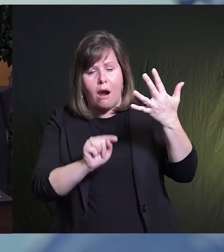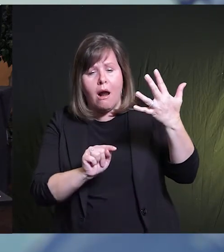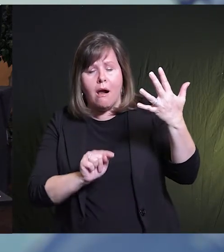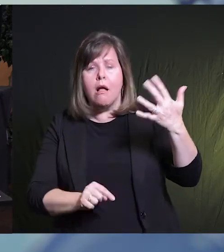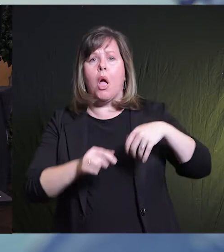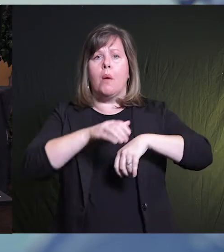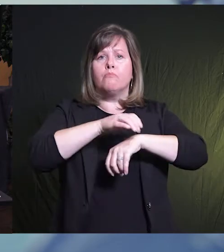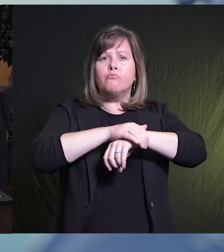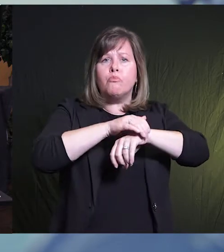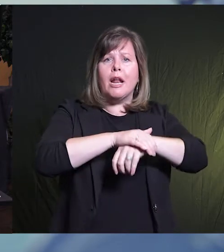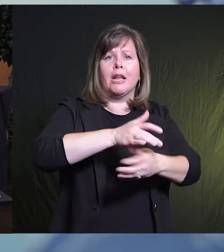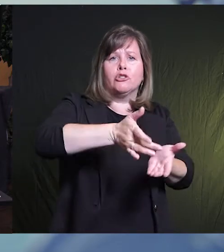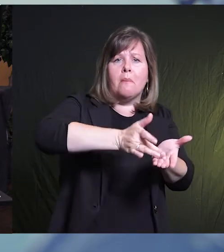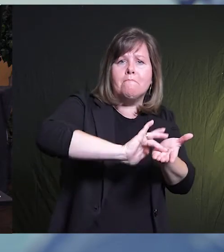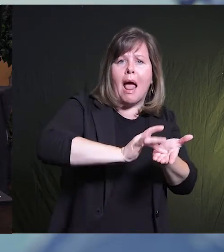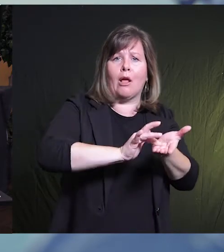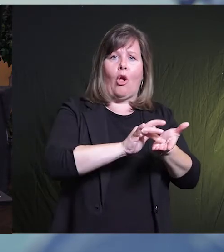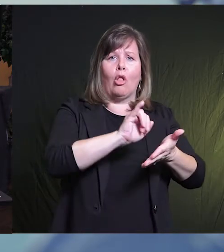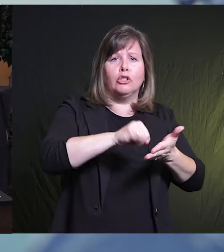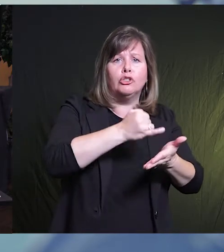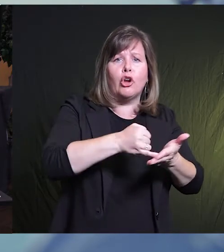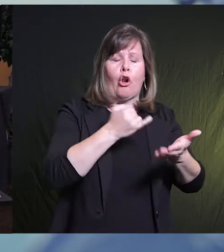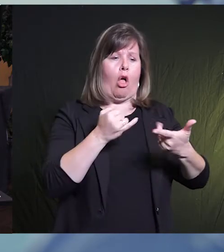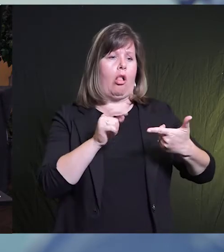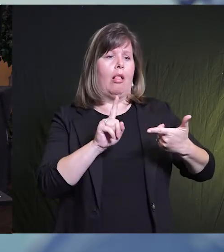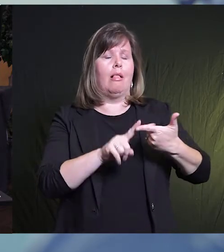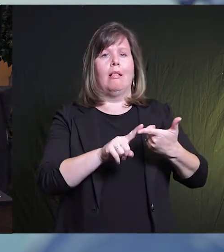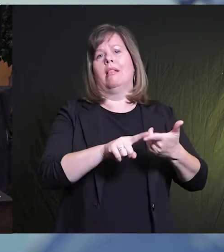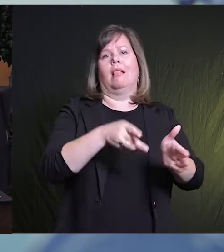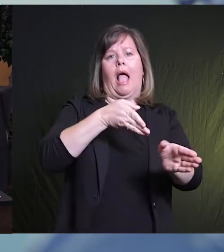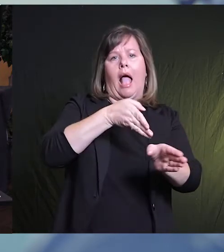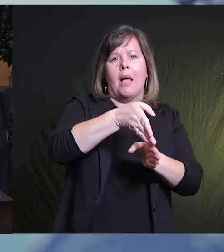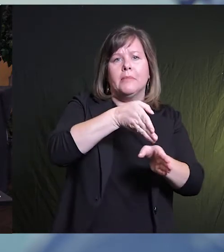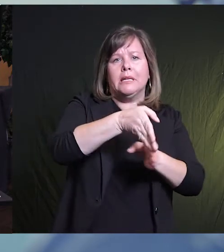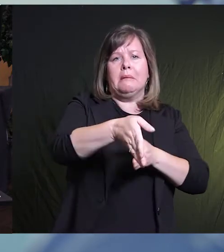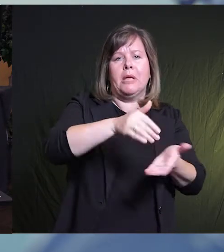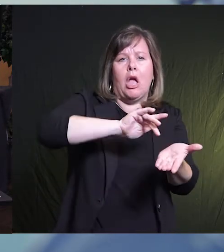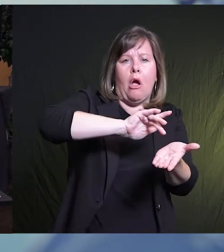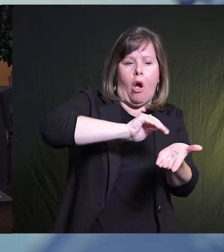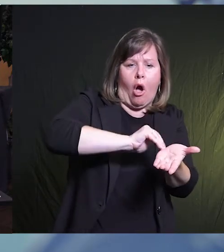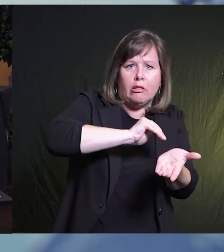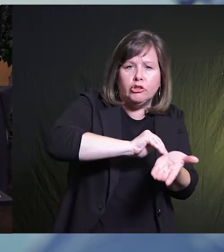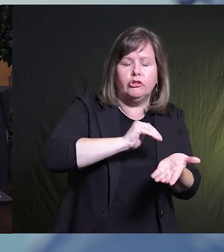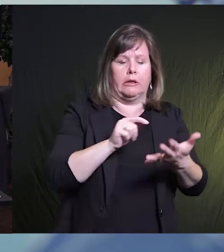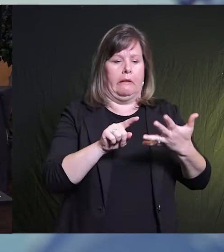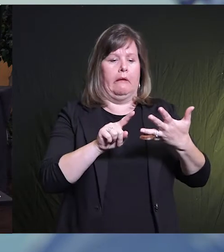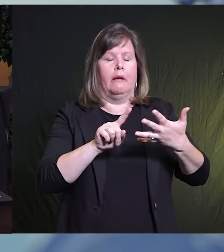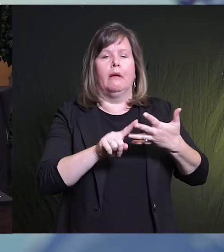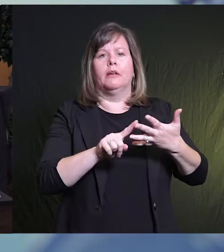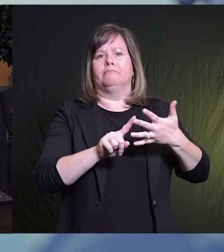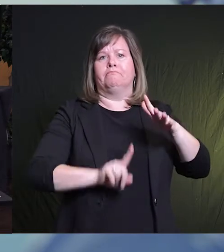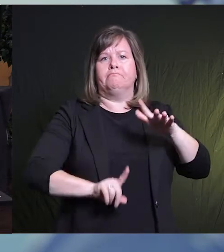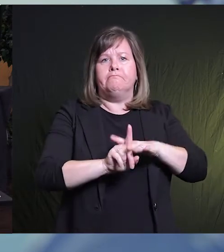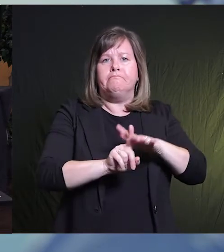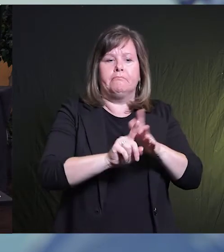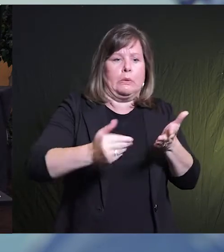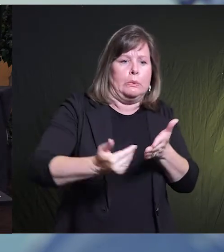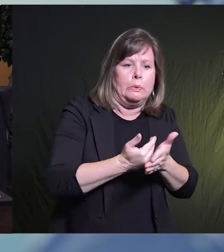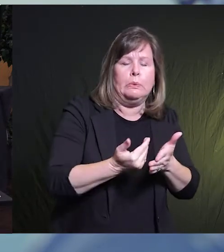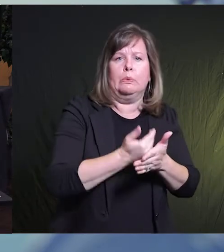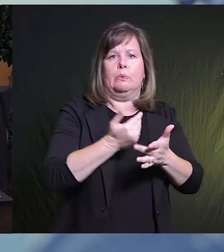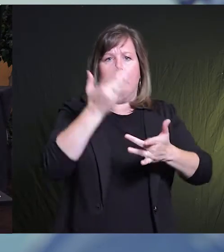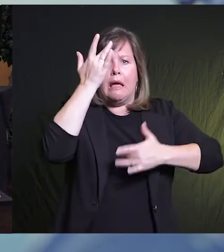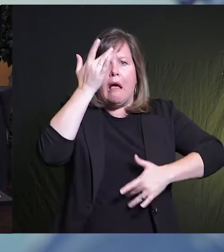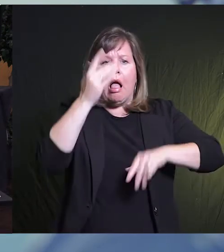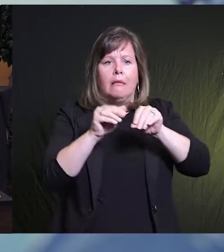Journal, the Journal of International Epidemiology, the Journal of Infectious Emerging Infectious Diseases and others